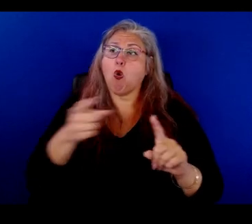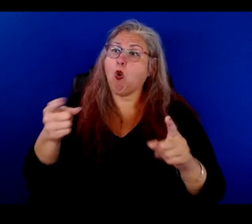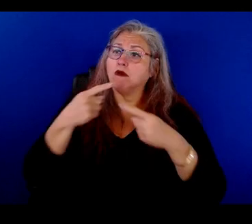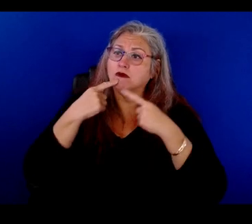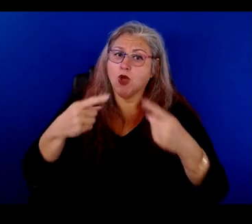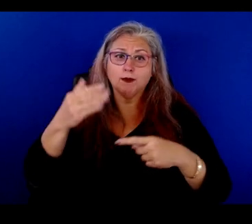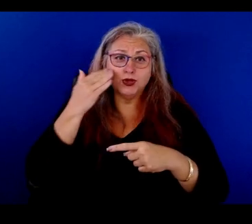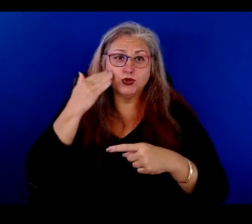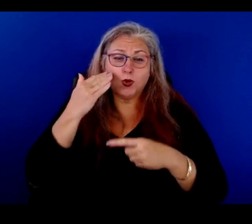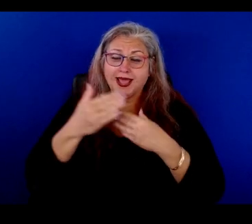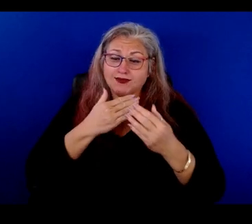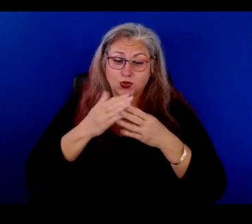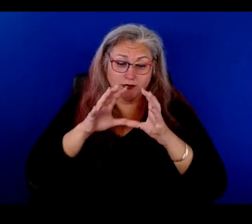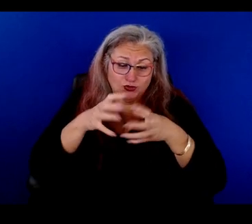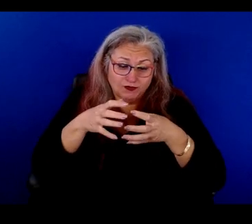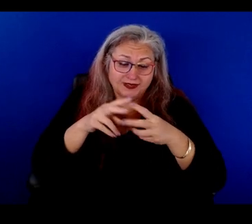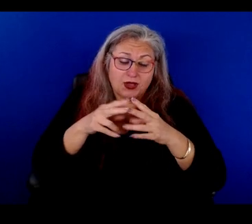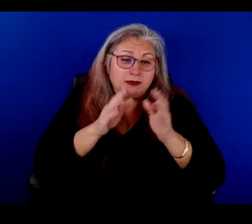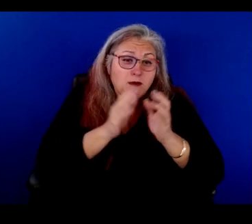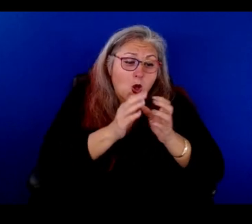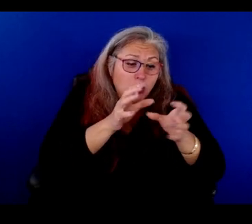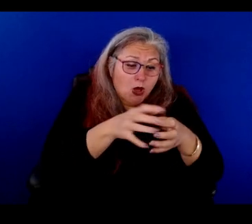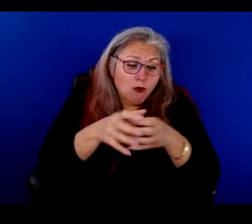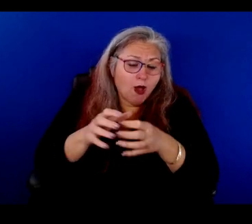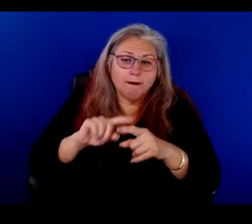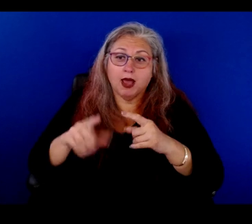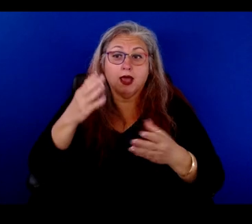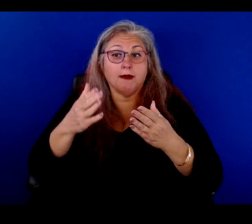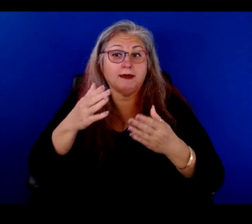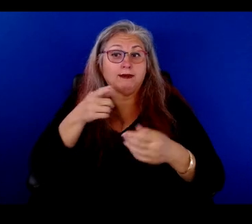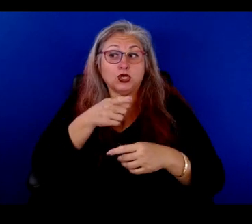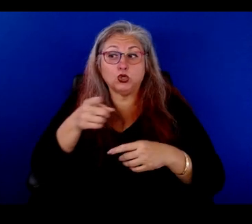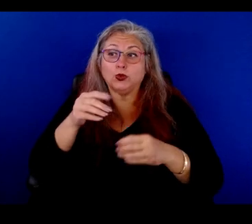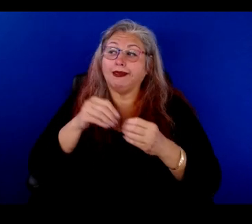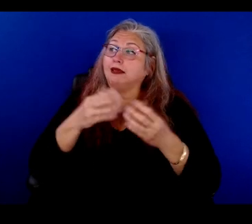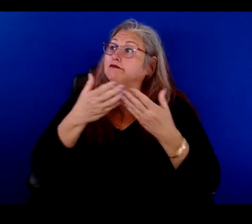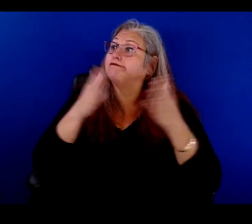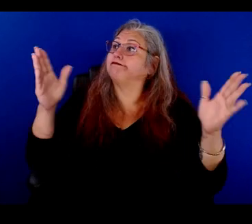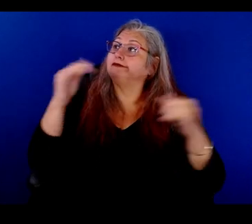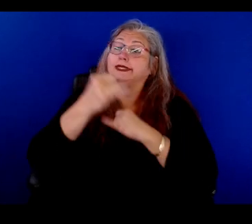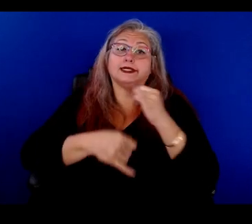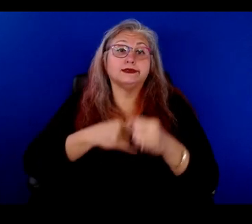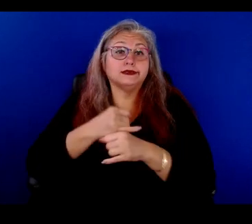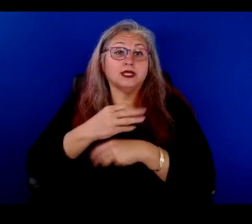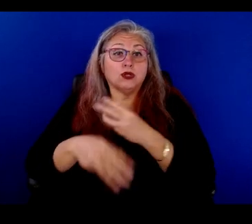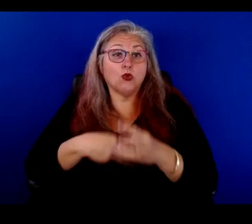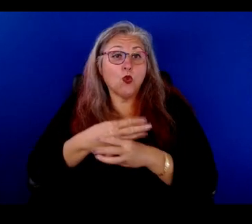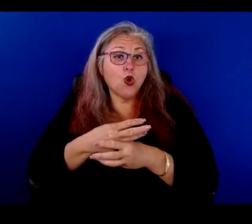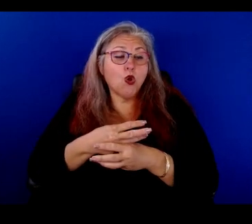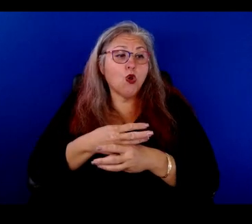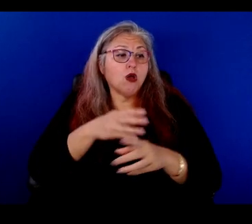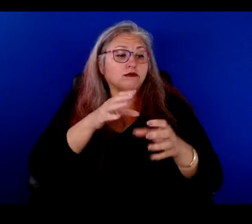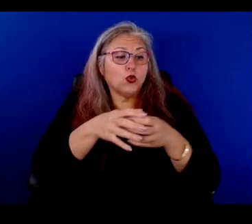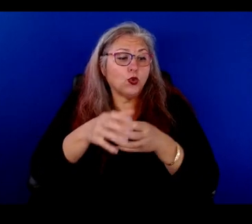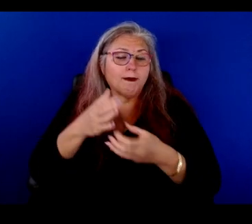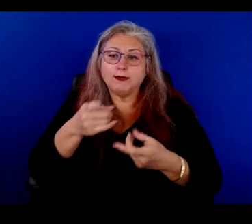small universes. We all have these small universes, but you may not in the wider international world in pockets, but you may